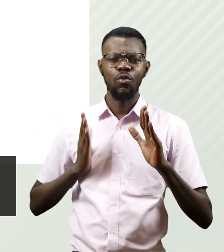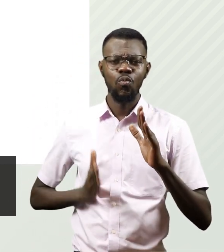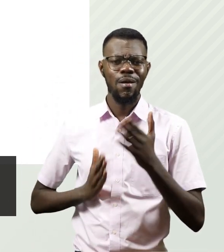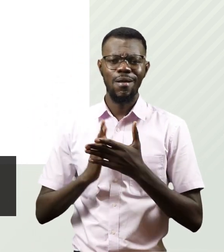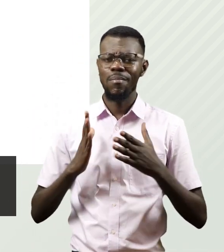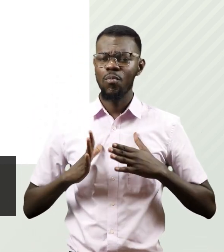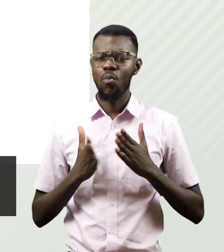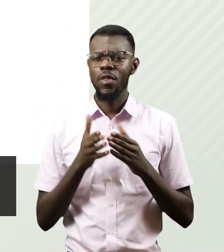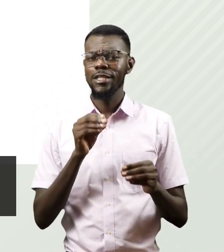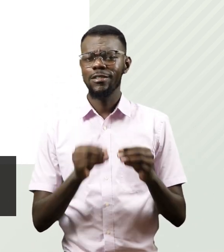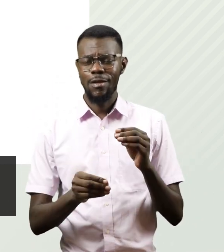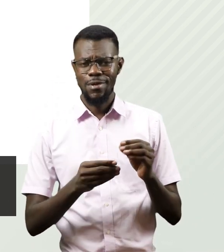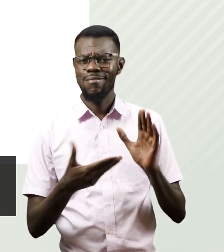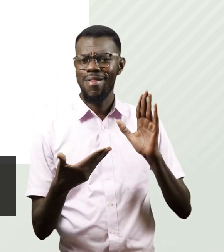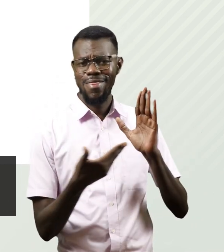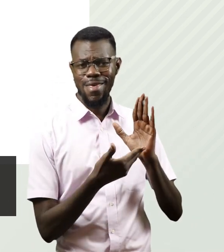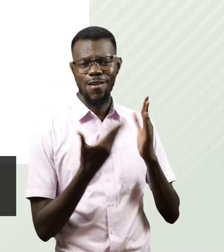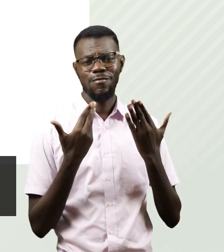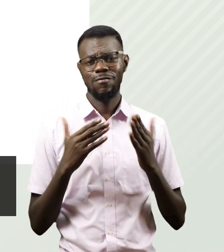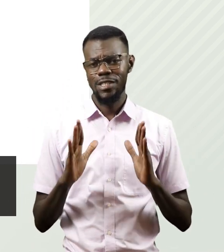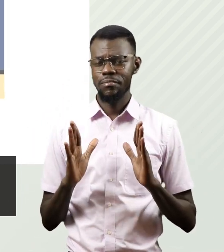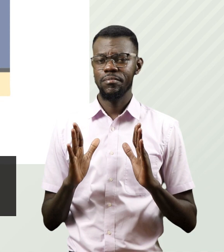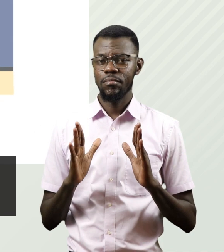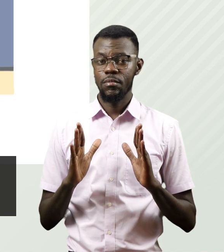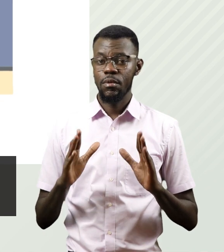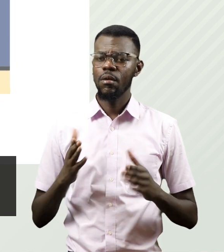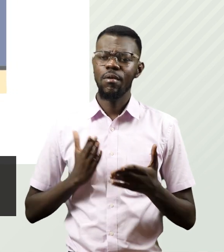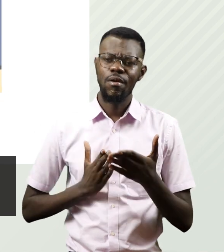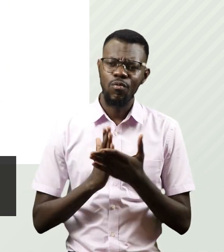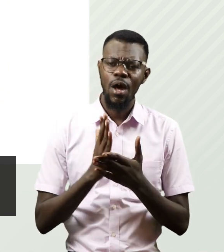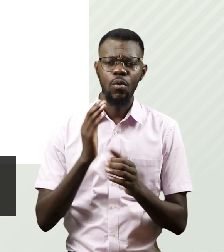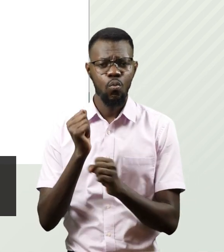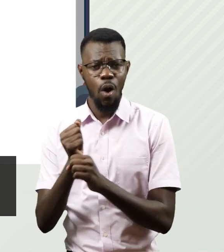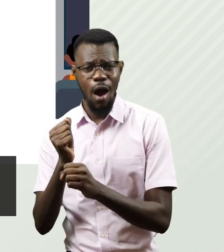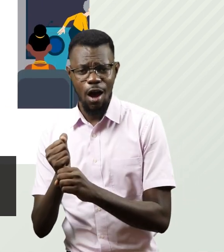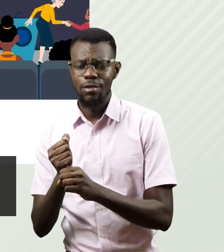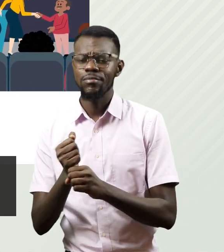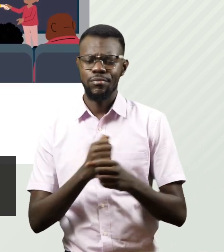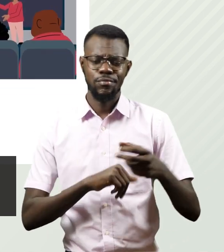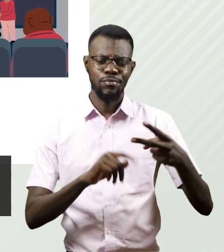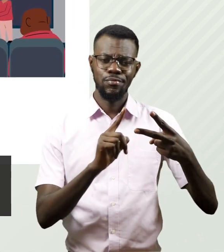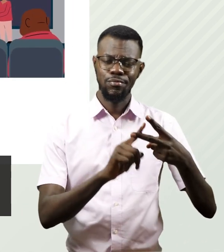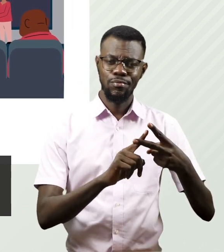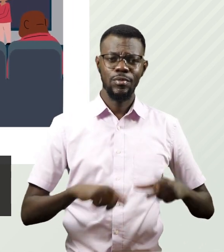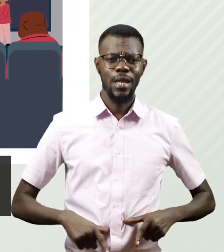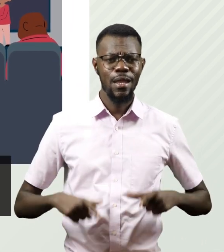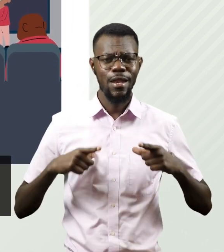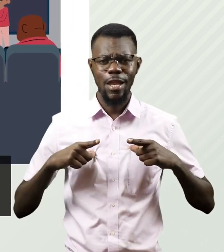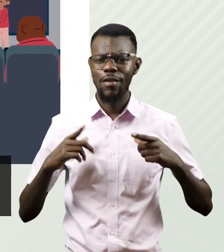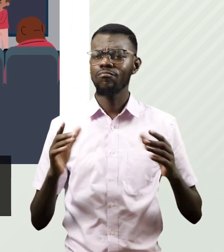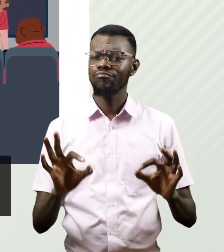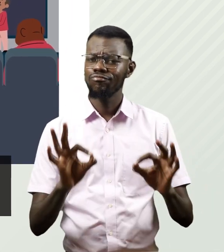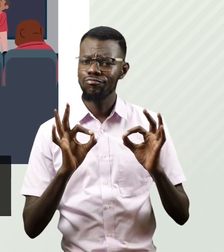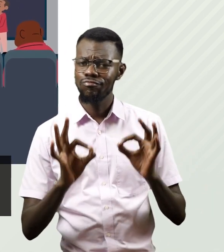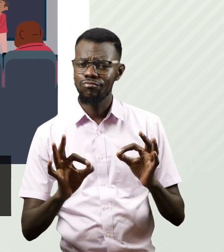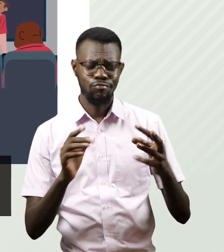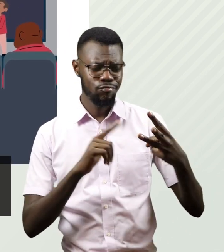the right to work, live in dignity, and equally participate in all rights.